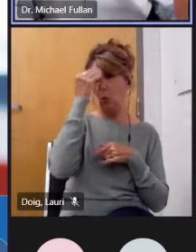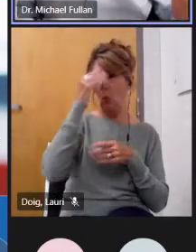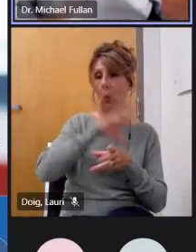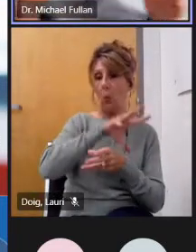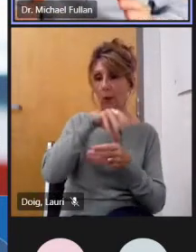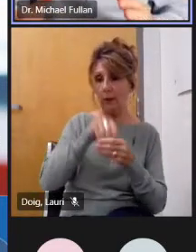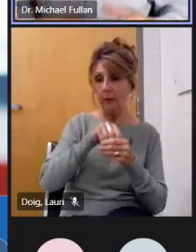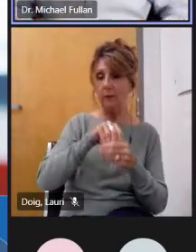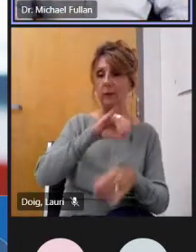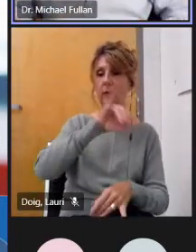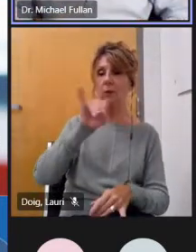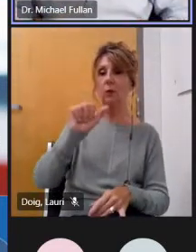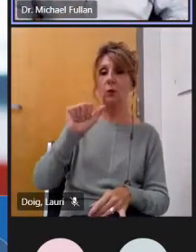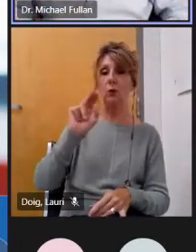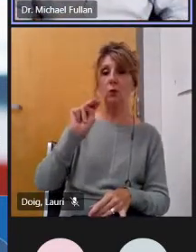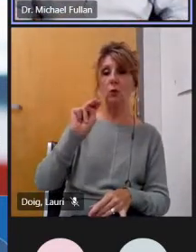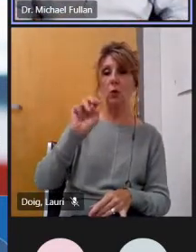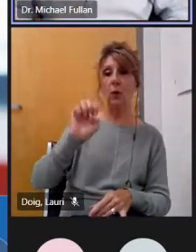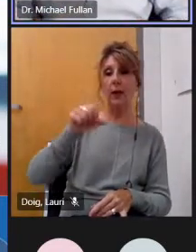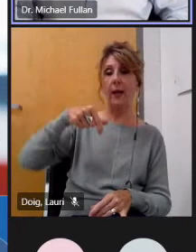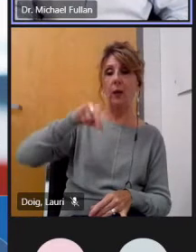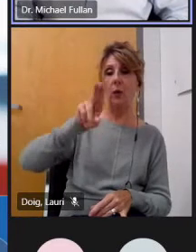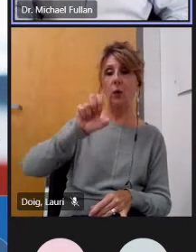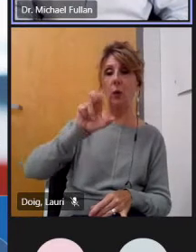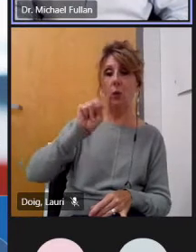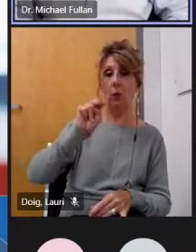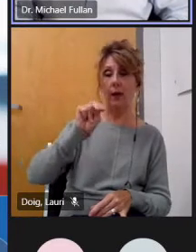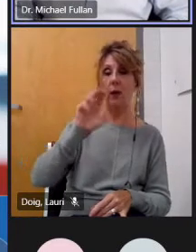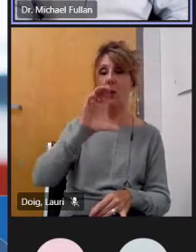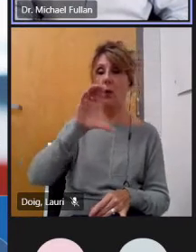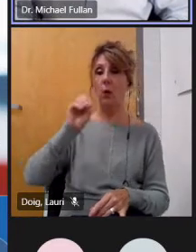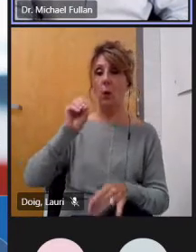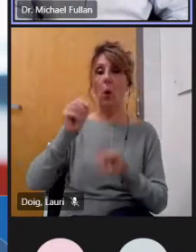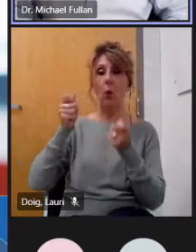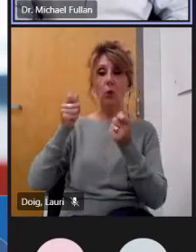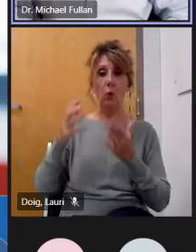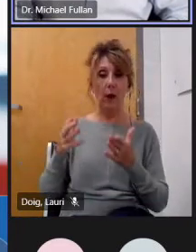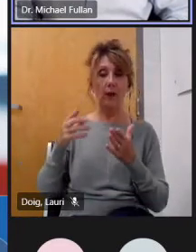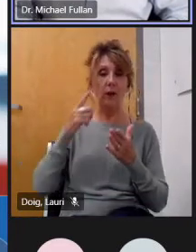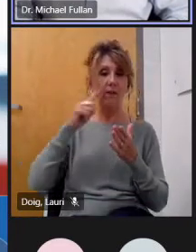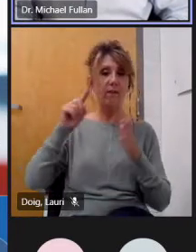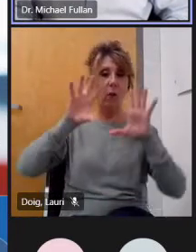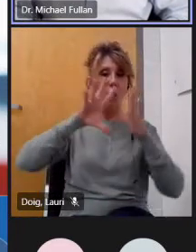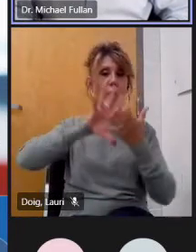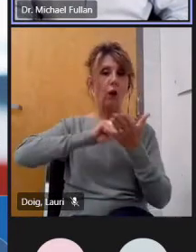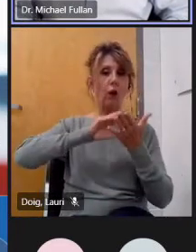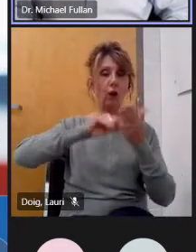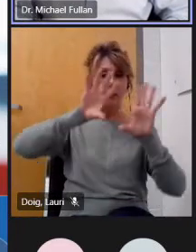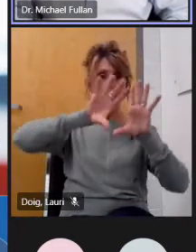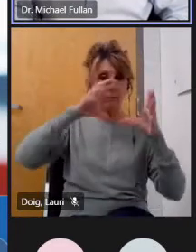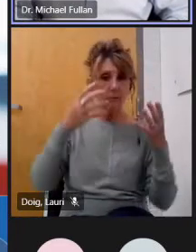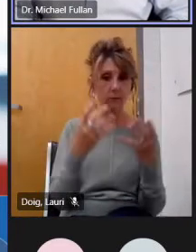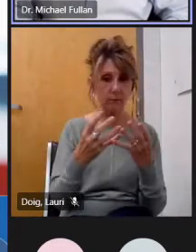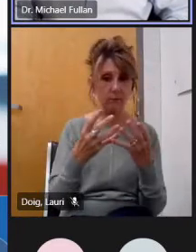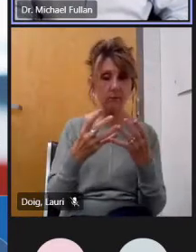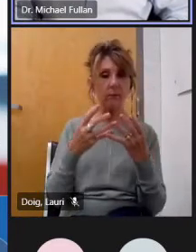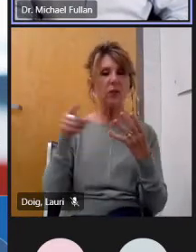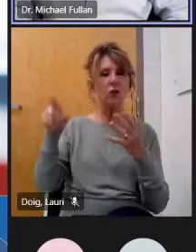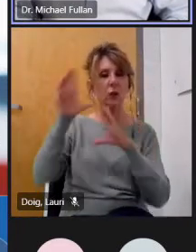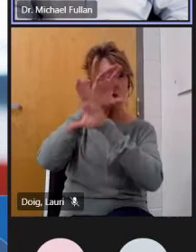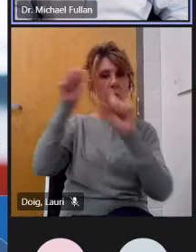joanne quinn is my uh co-director of deep learning uh former superintendent in uh halton